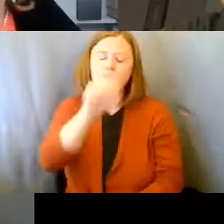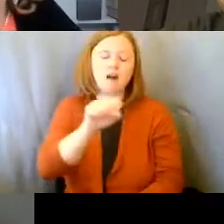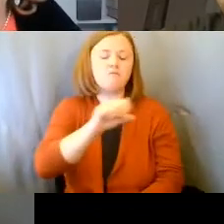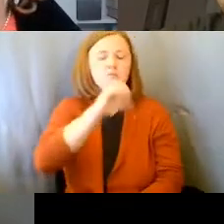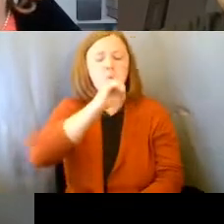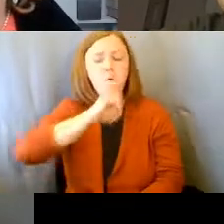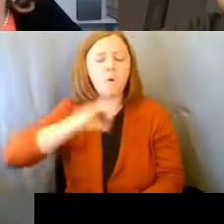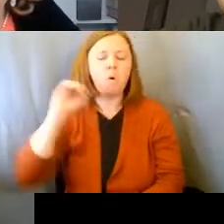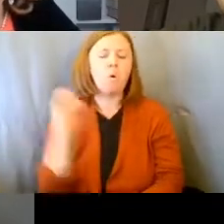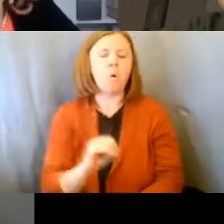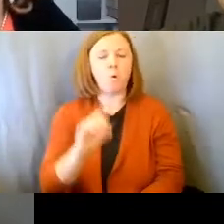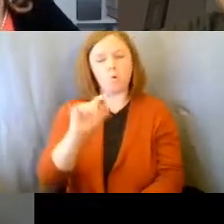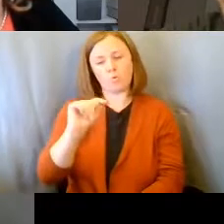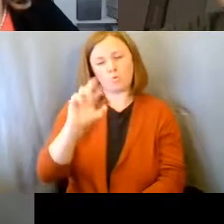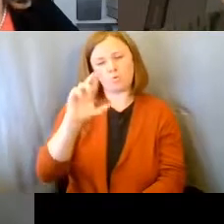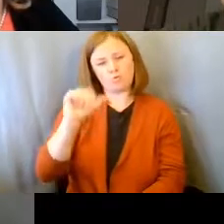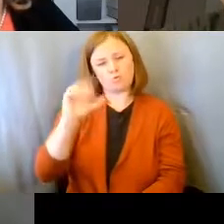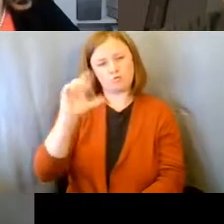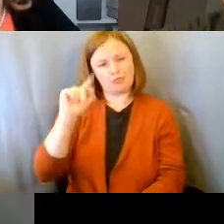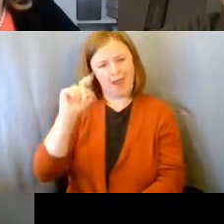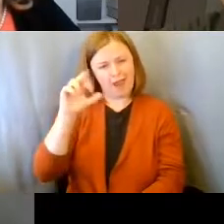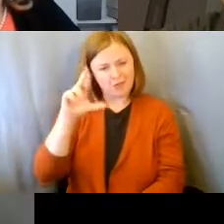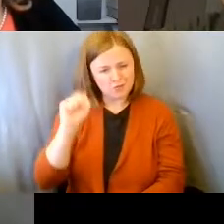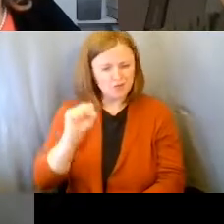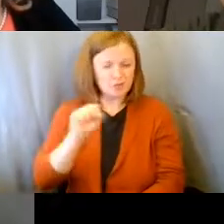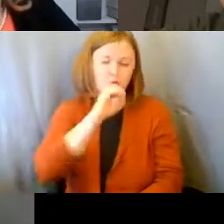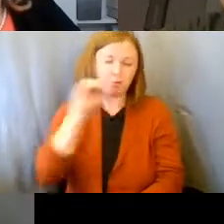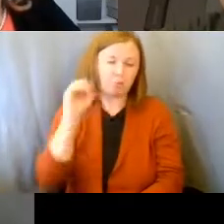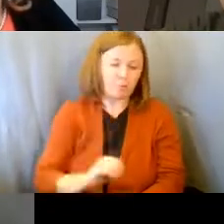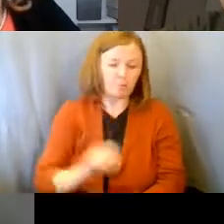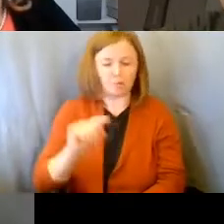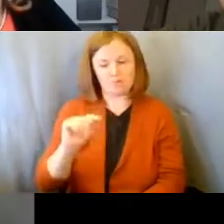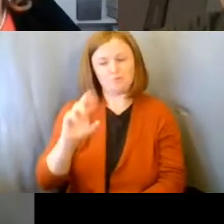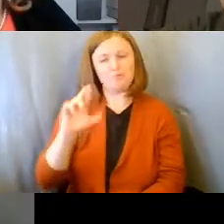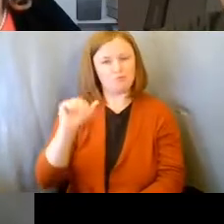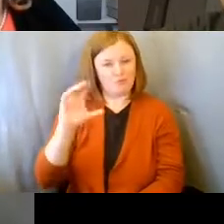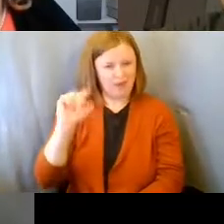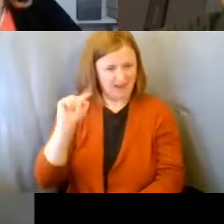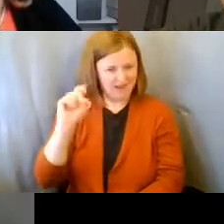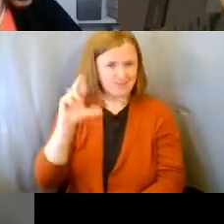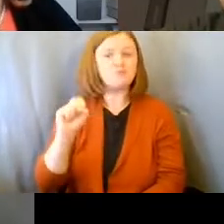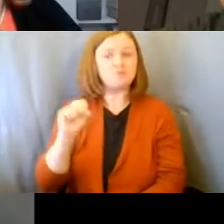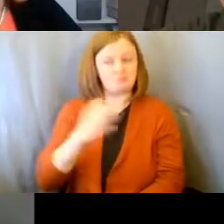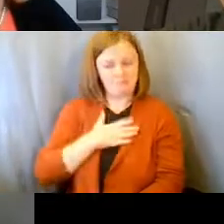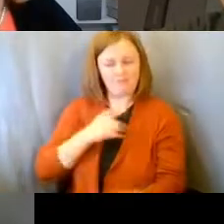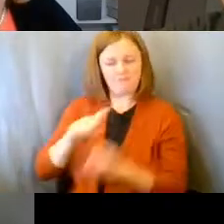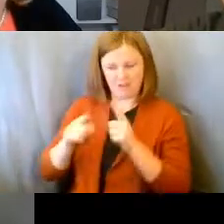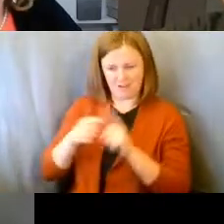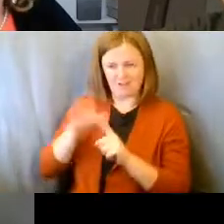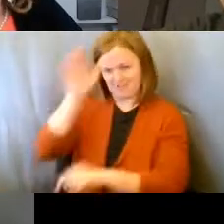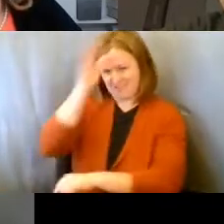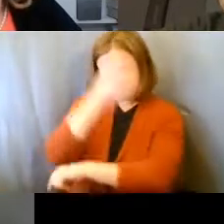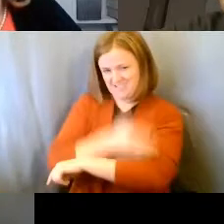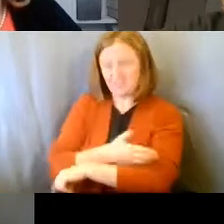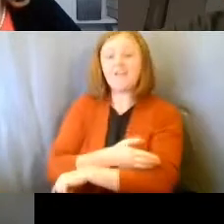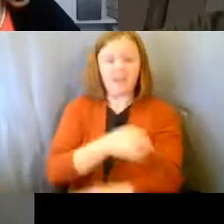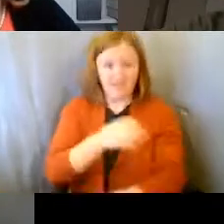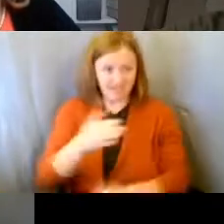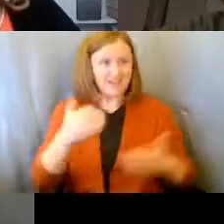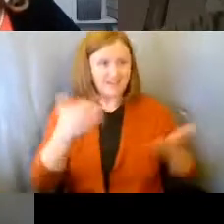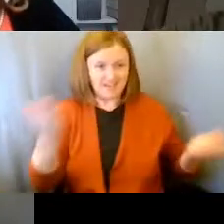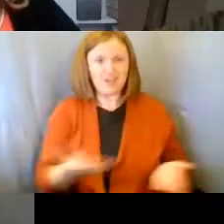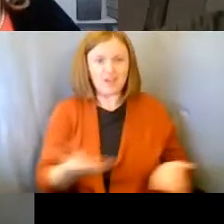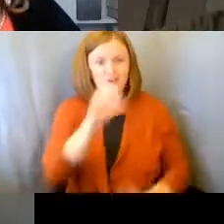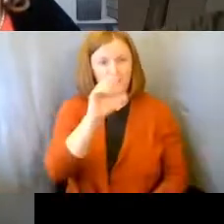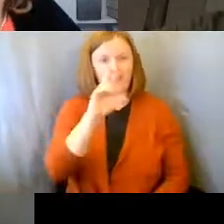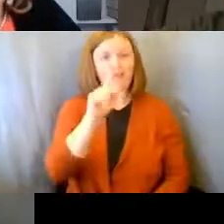That's his obsession is antique tractors. And, um, lo and behold, there in Clark County is